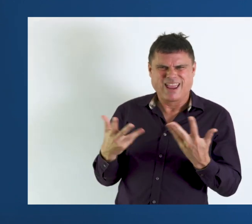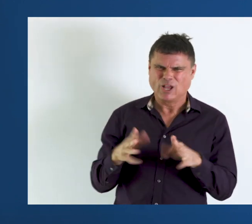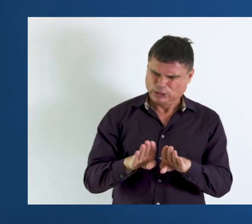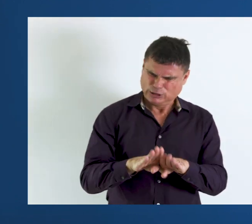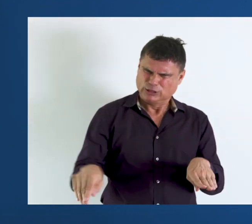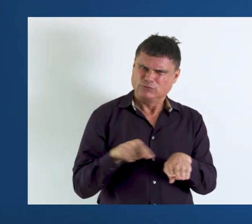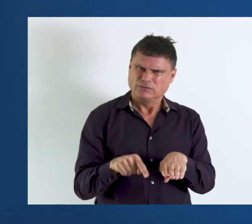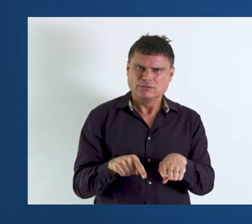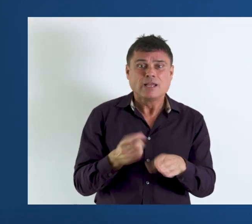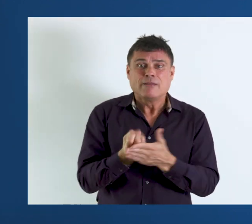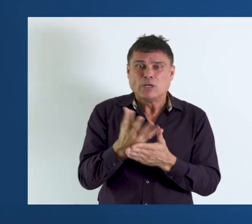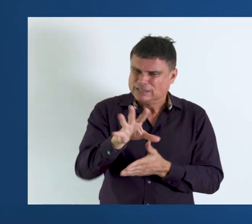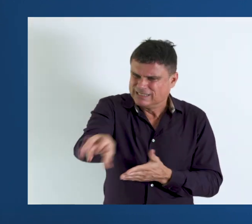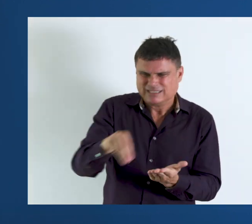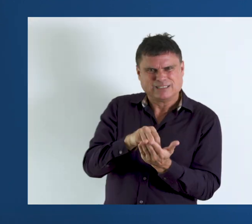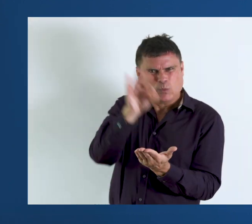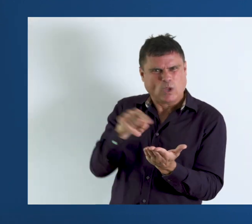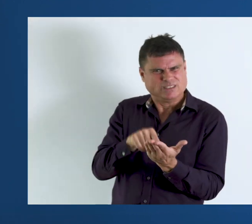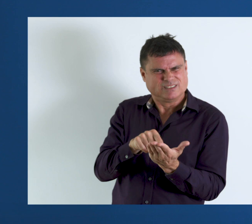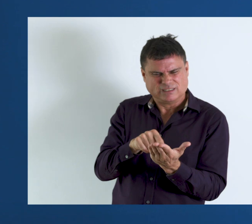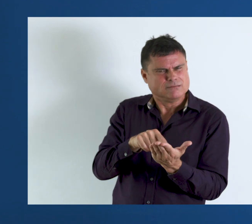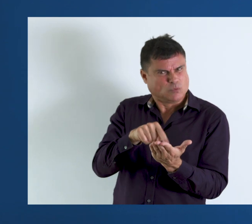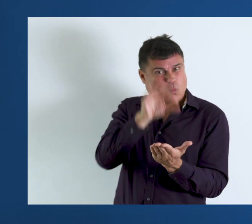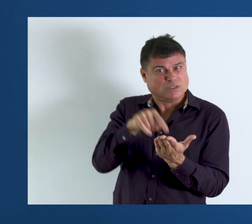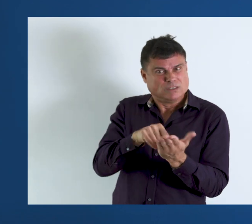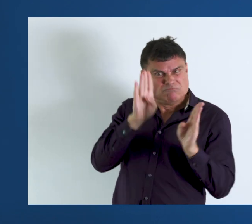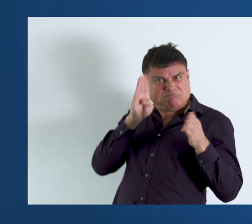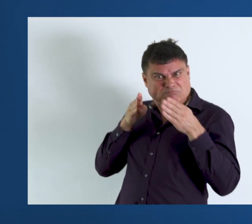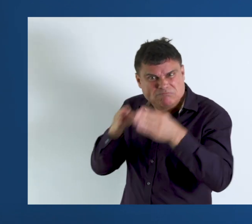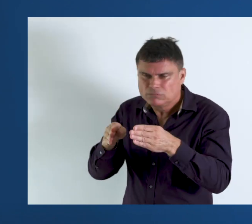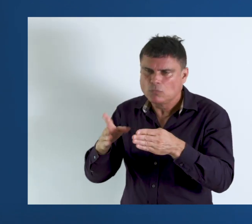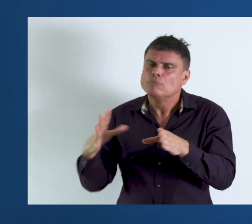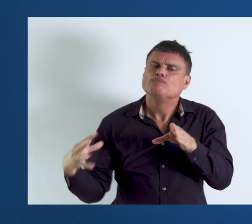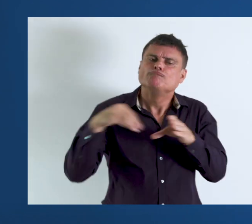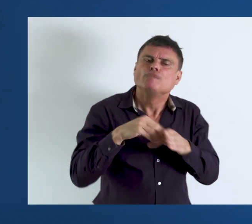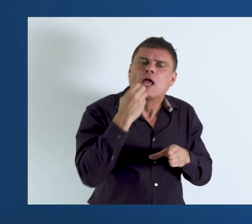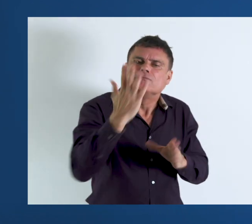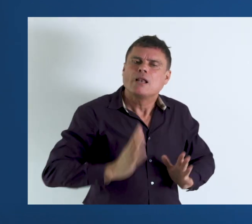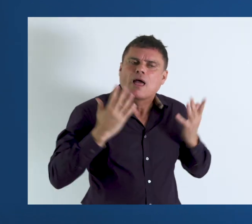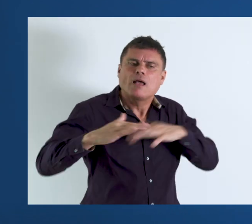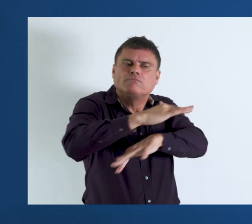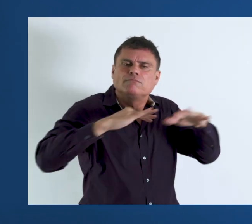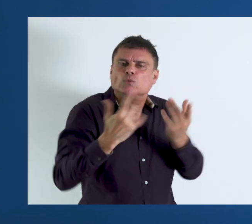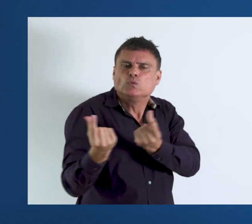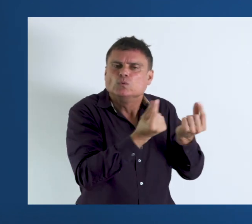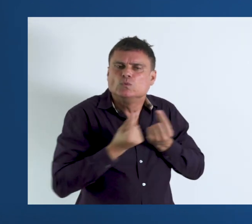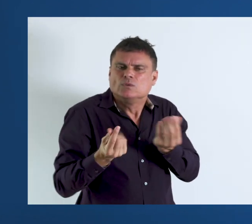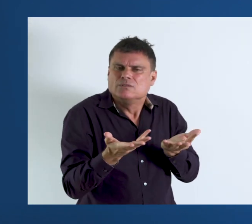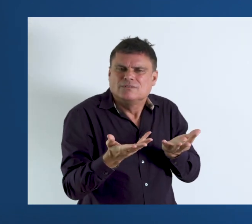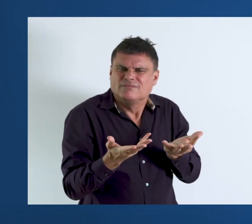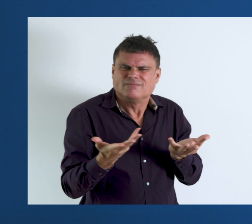children can be captured by a question that focuses on difficulties in performing everyday activities